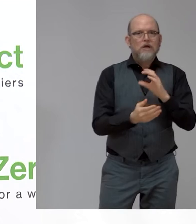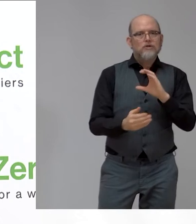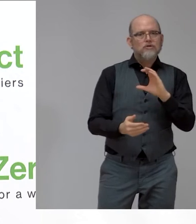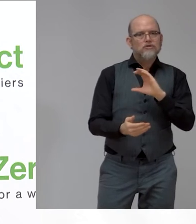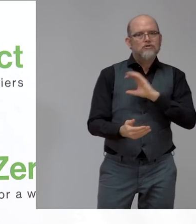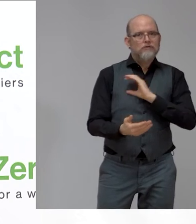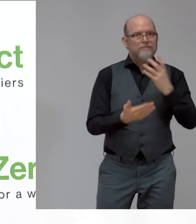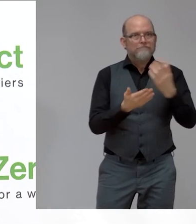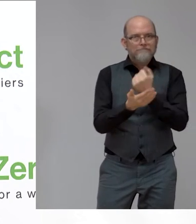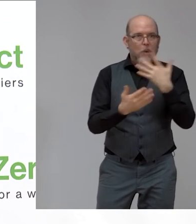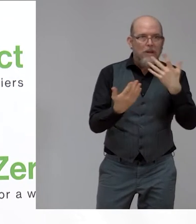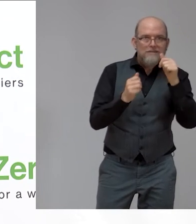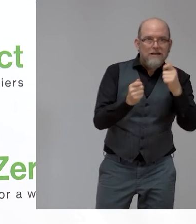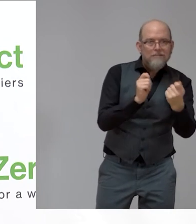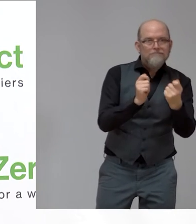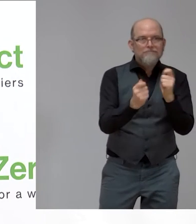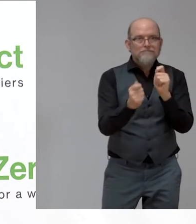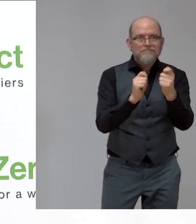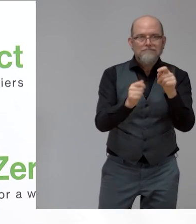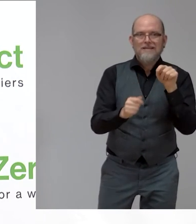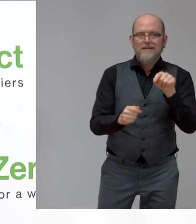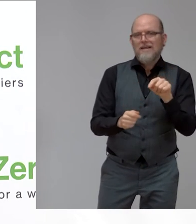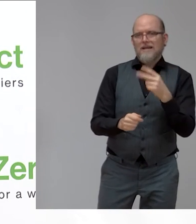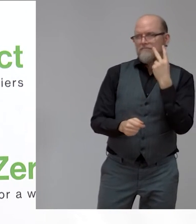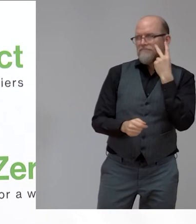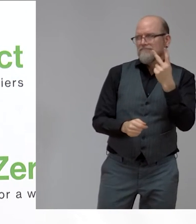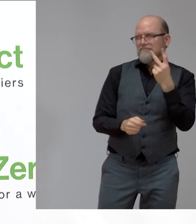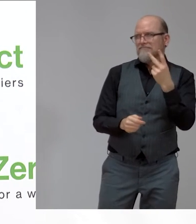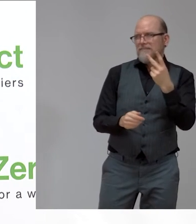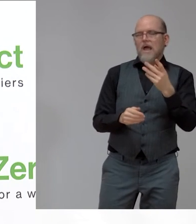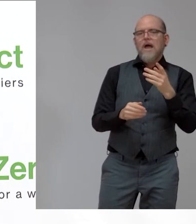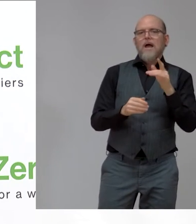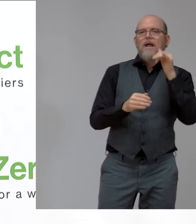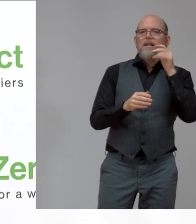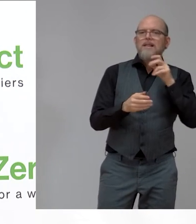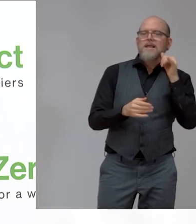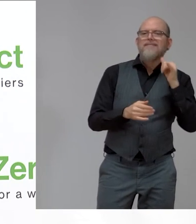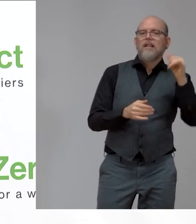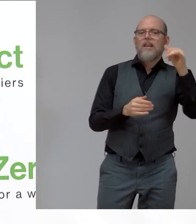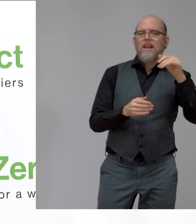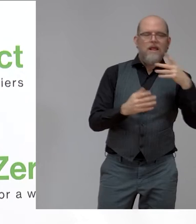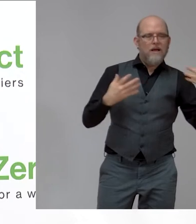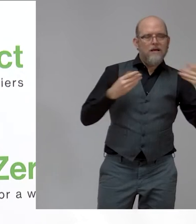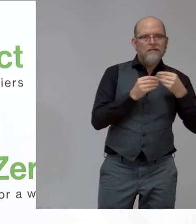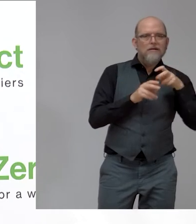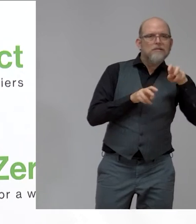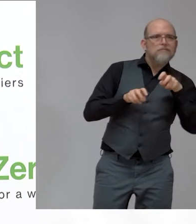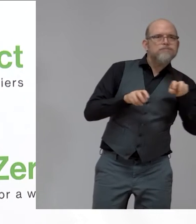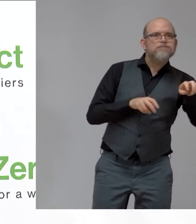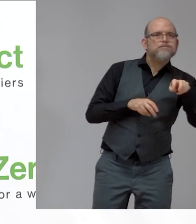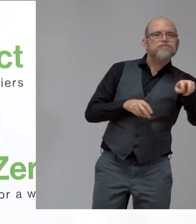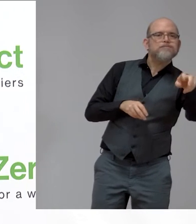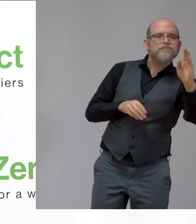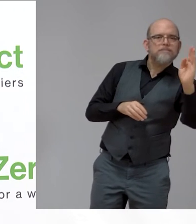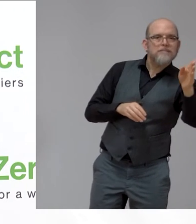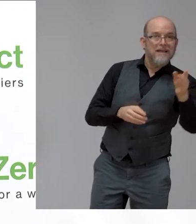And we have started on this journey together with the Diversity and Inclusion Week, which we had in October